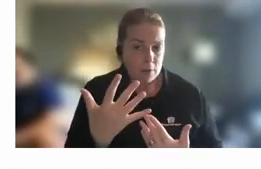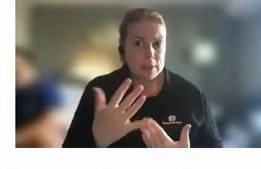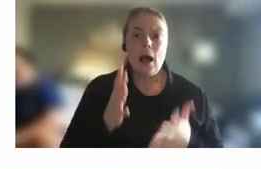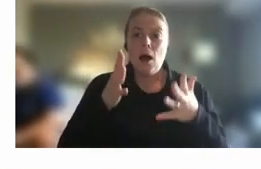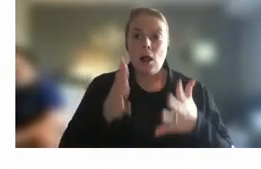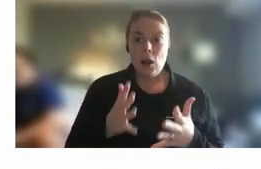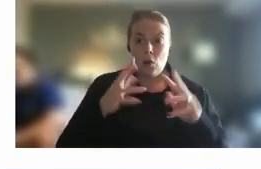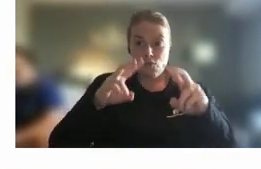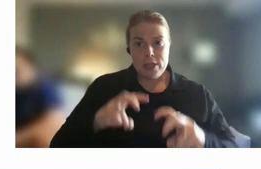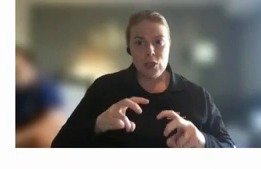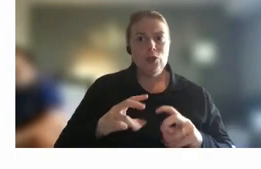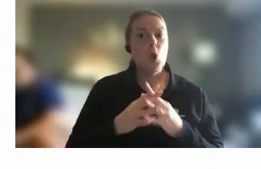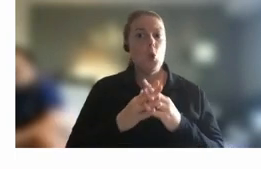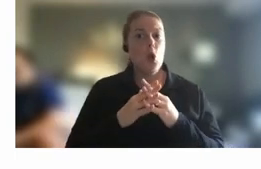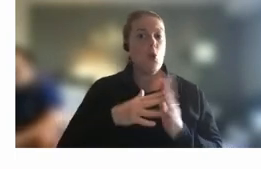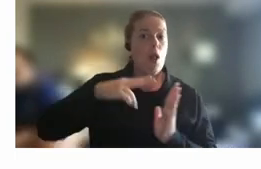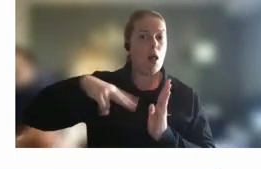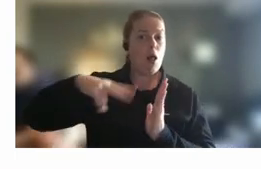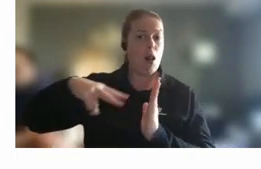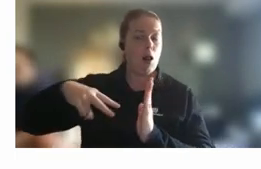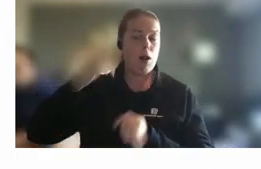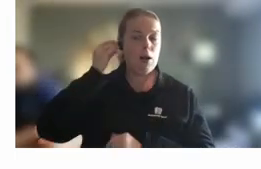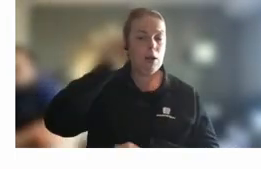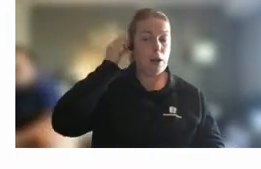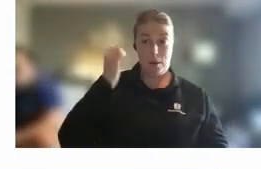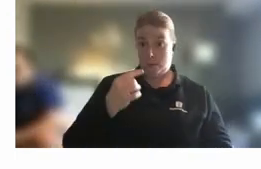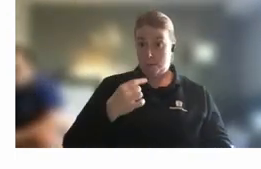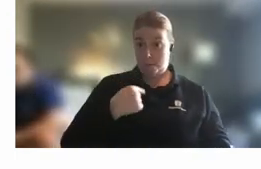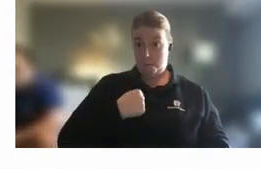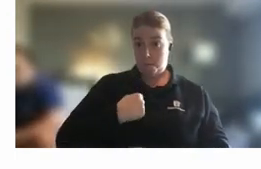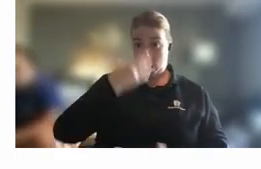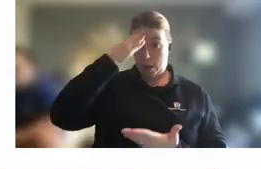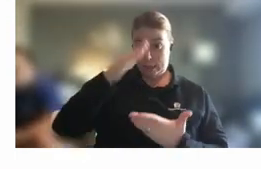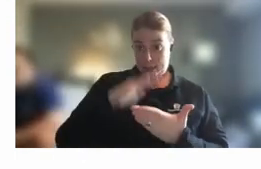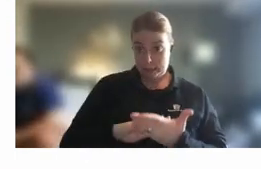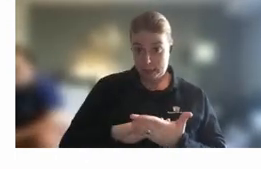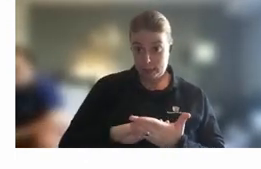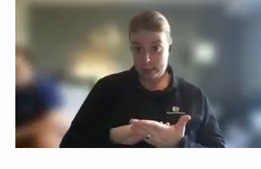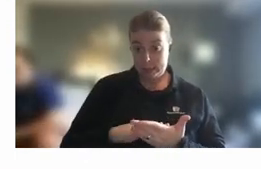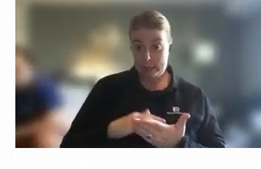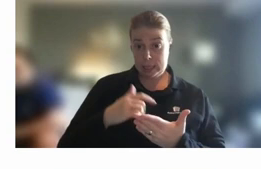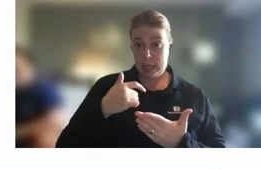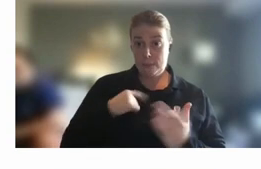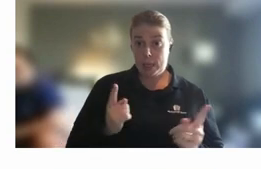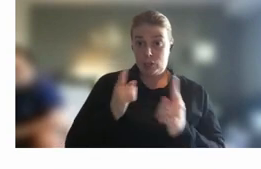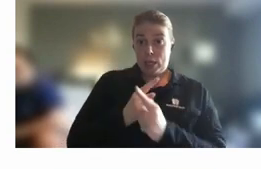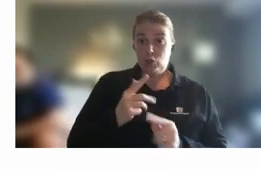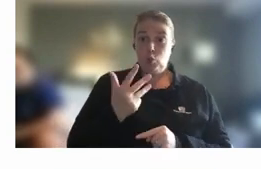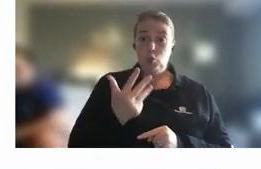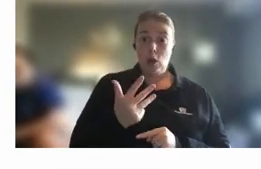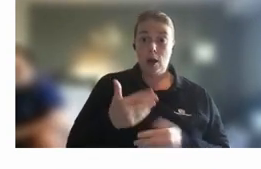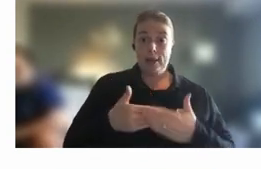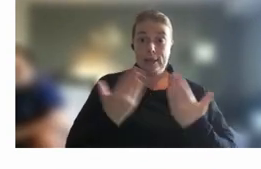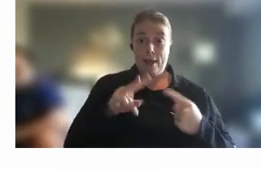um in my my own experience so yeah as aj said and as i said earlier i went to a nine day fortnight um late last year